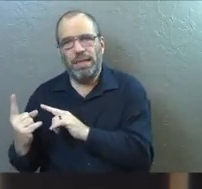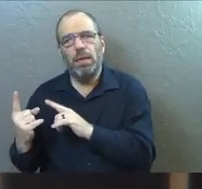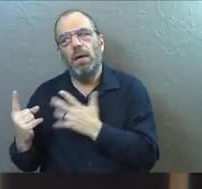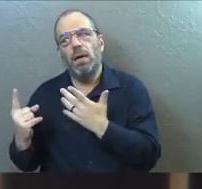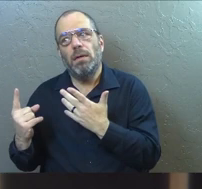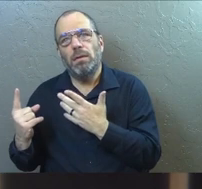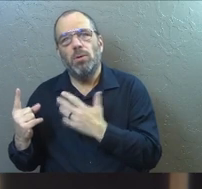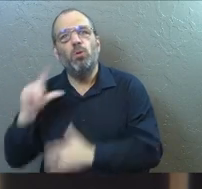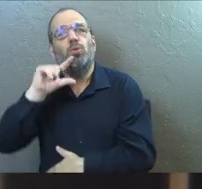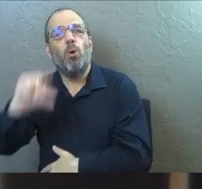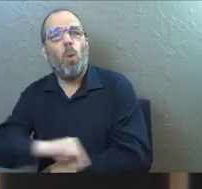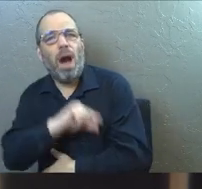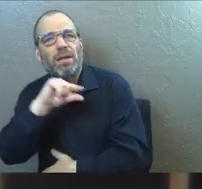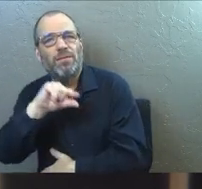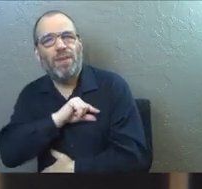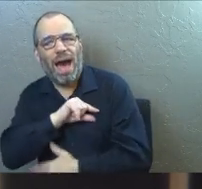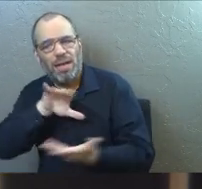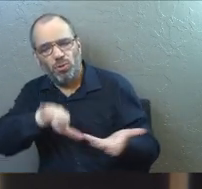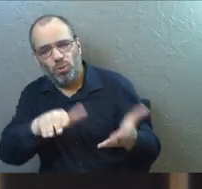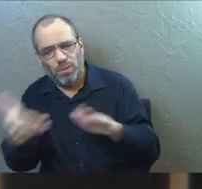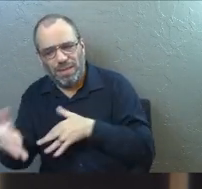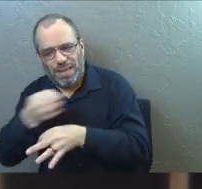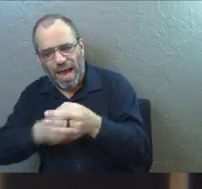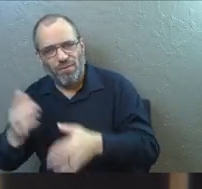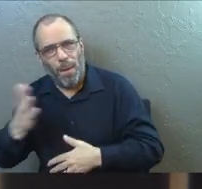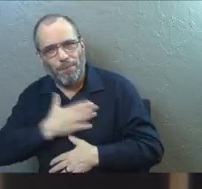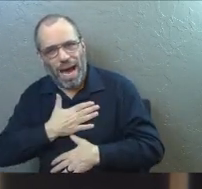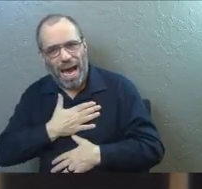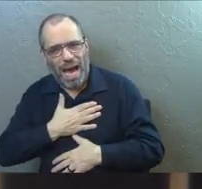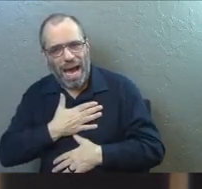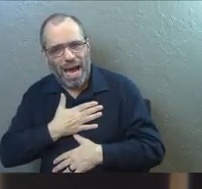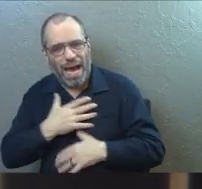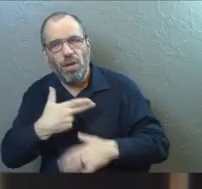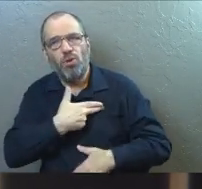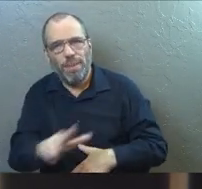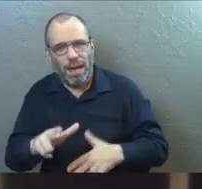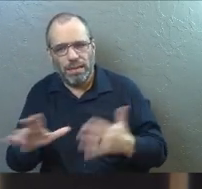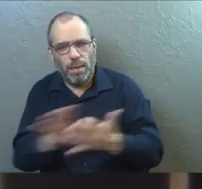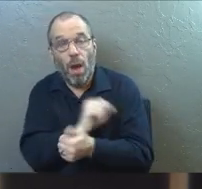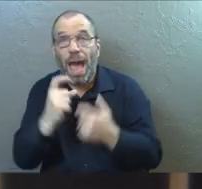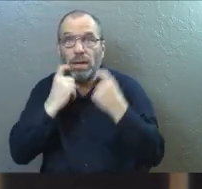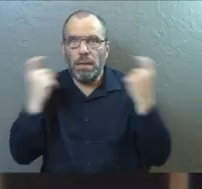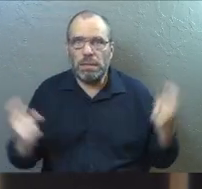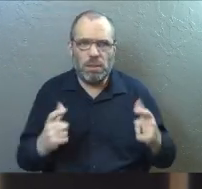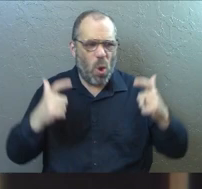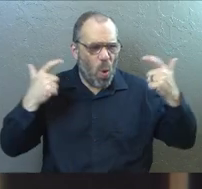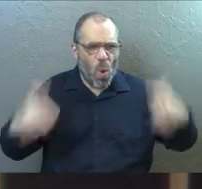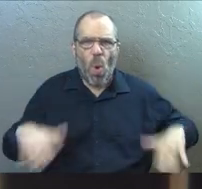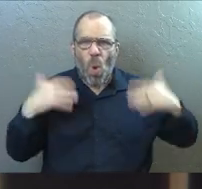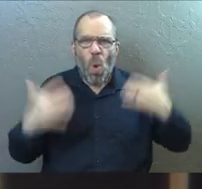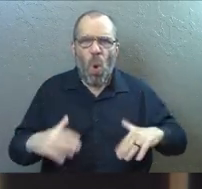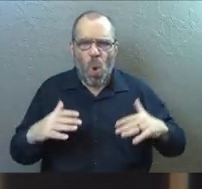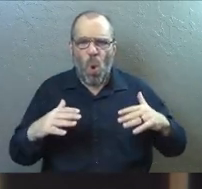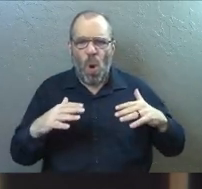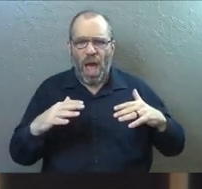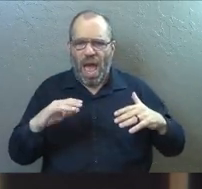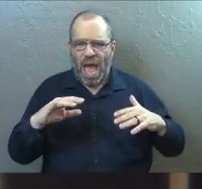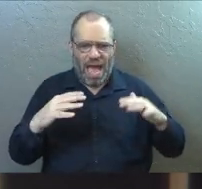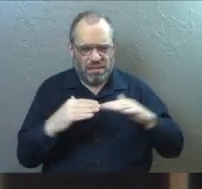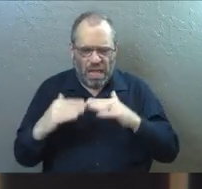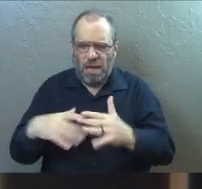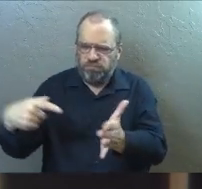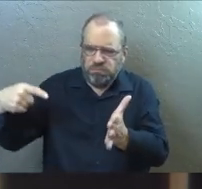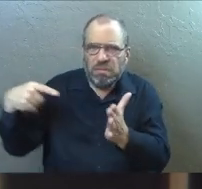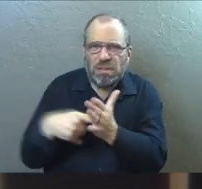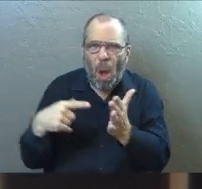one who was ever qualified to die for our broken humanity. And because our sin was great and the justice bill, the